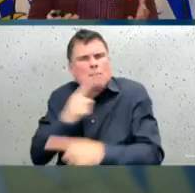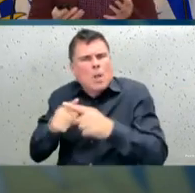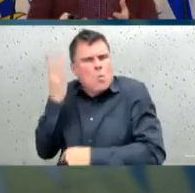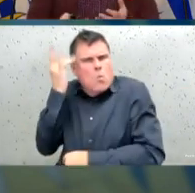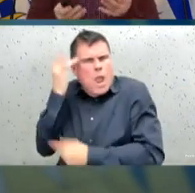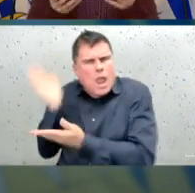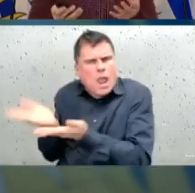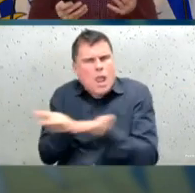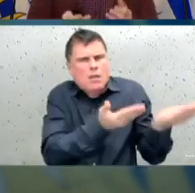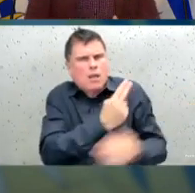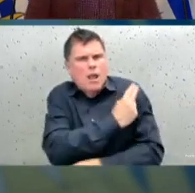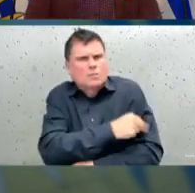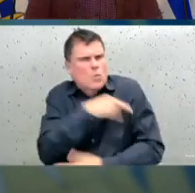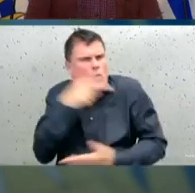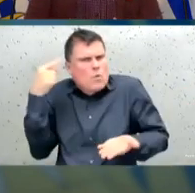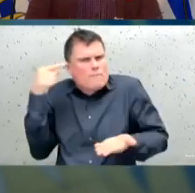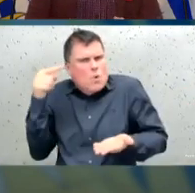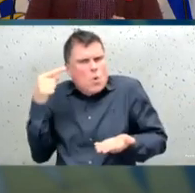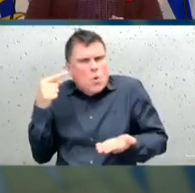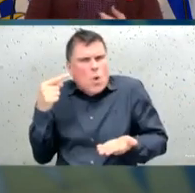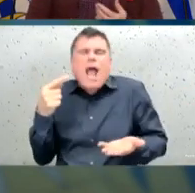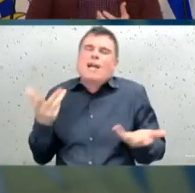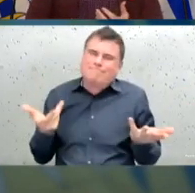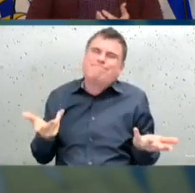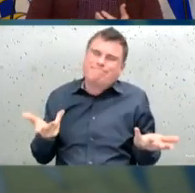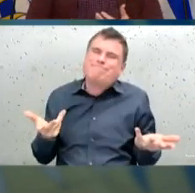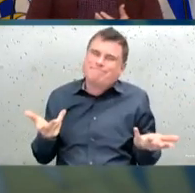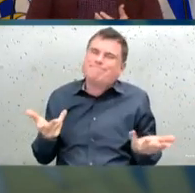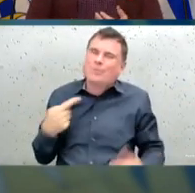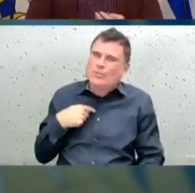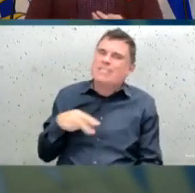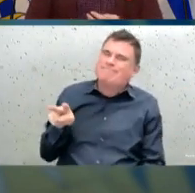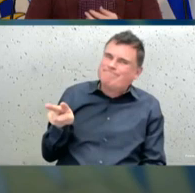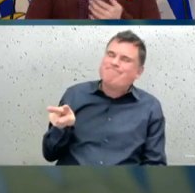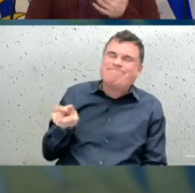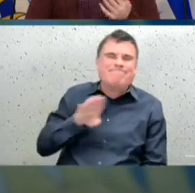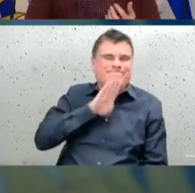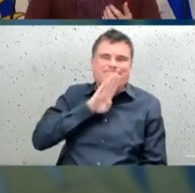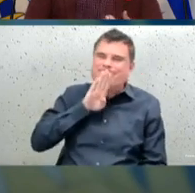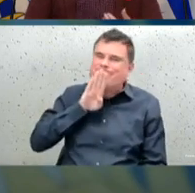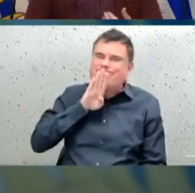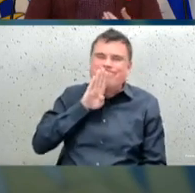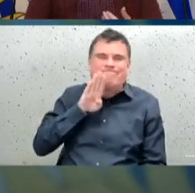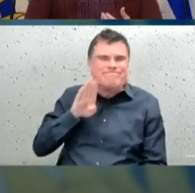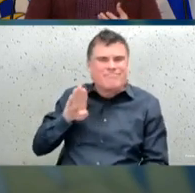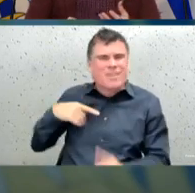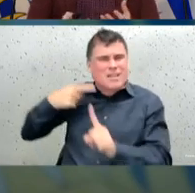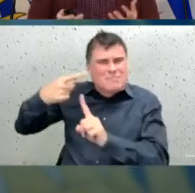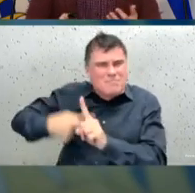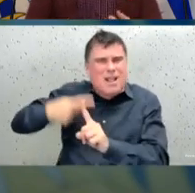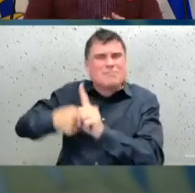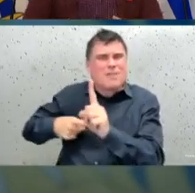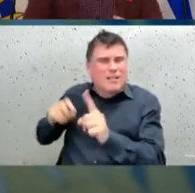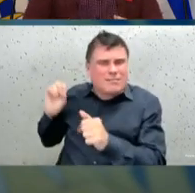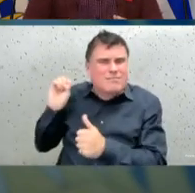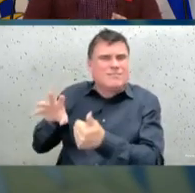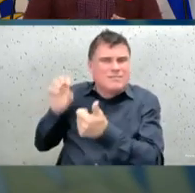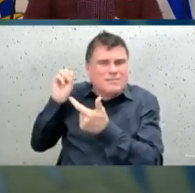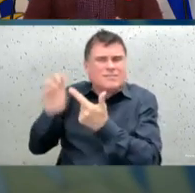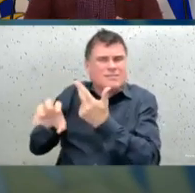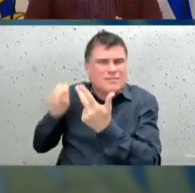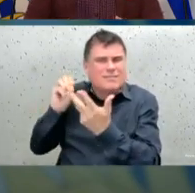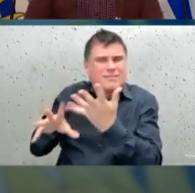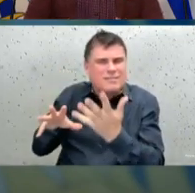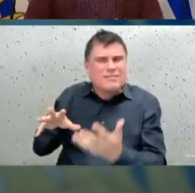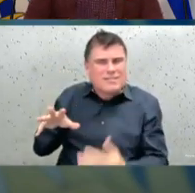why we've done things like making sure that health care workers are vaccinated, making sure that we get booster doses out to where